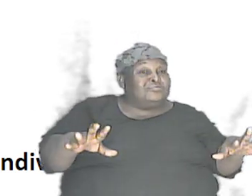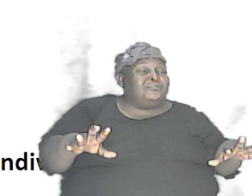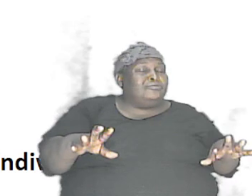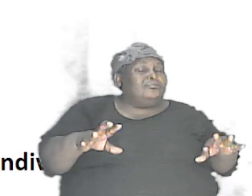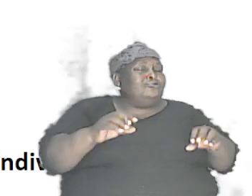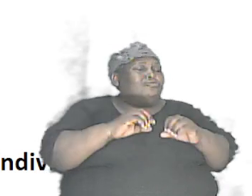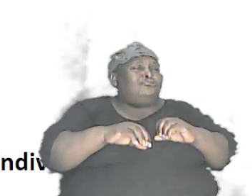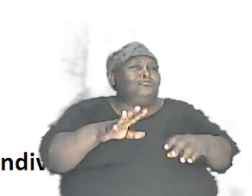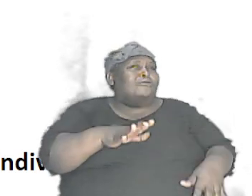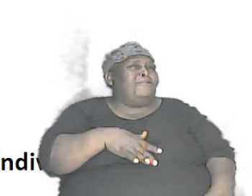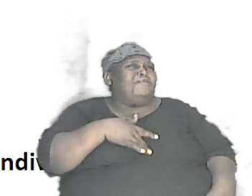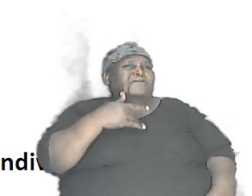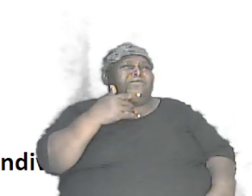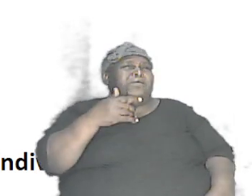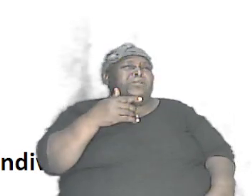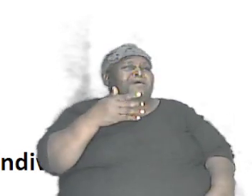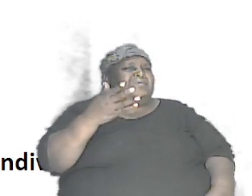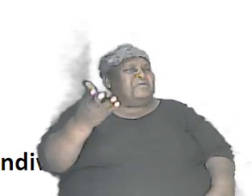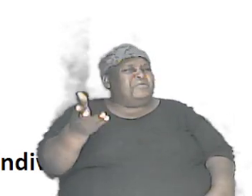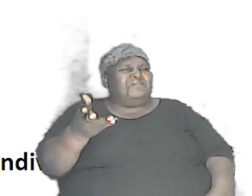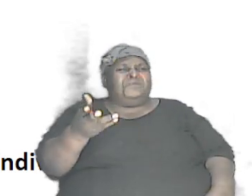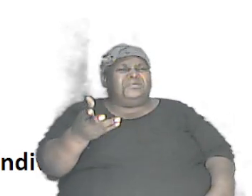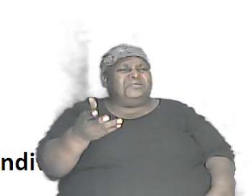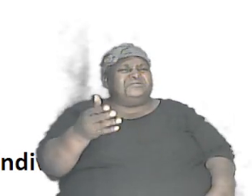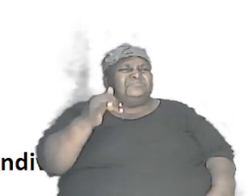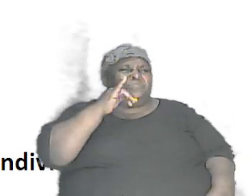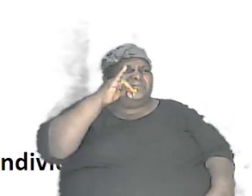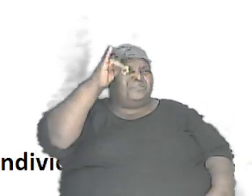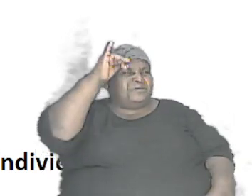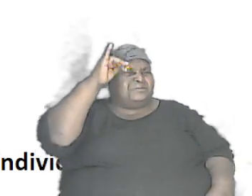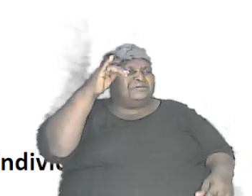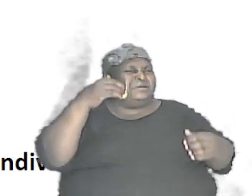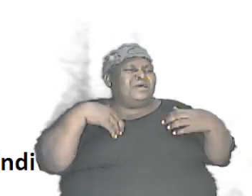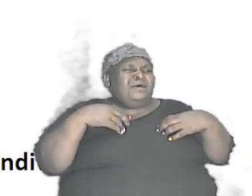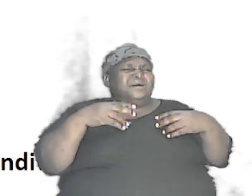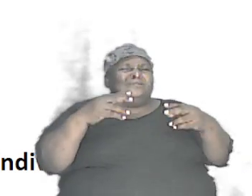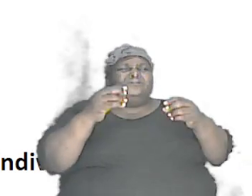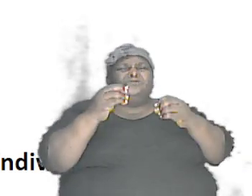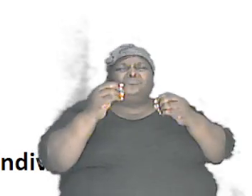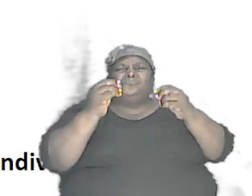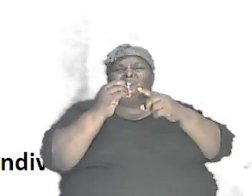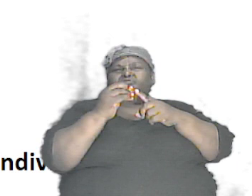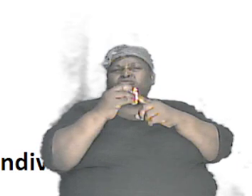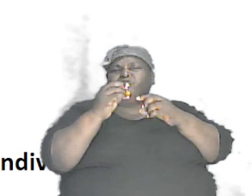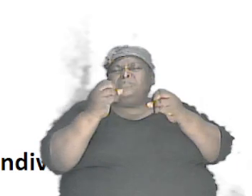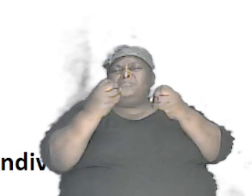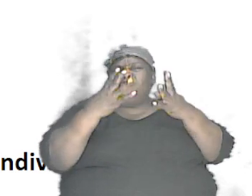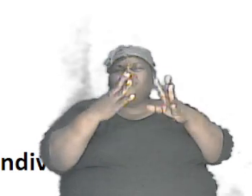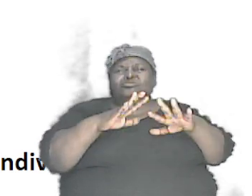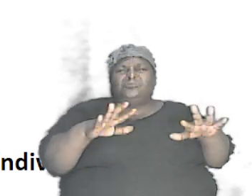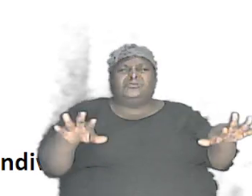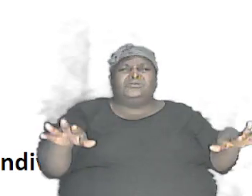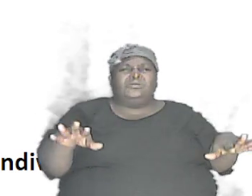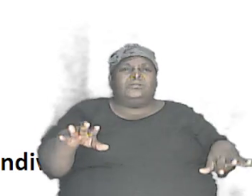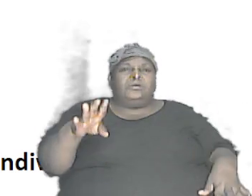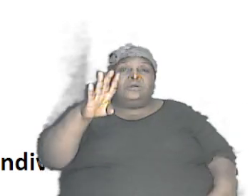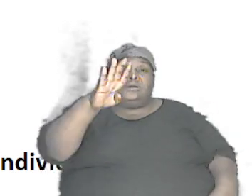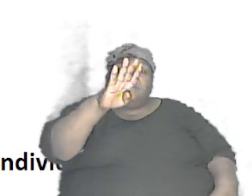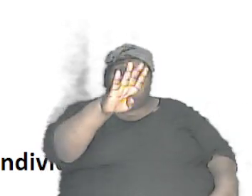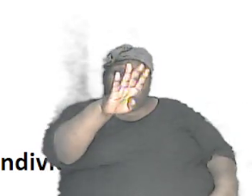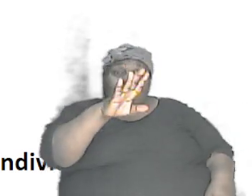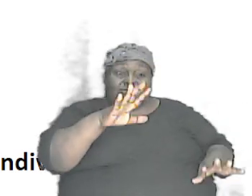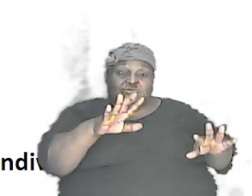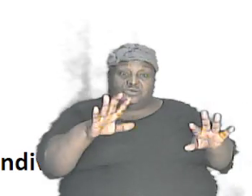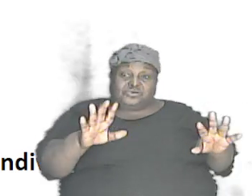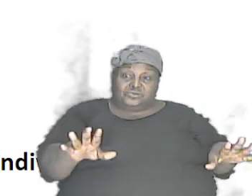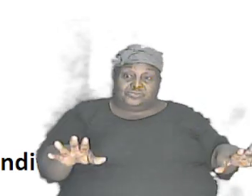are having too much children with Jamaica we are in. Right? So let us say the fourth child now. But hold on, notice now that